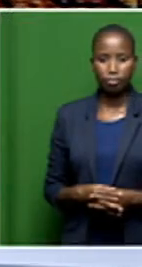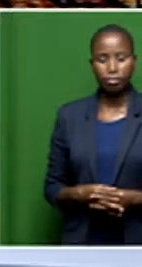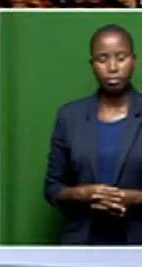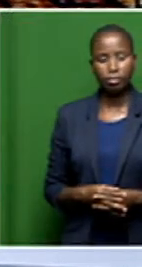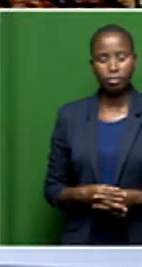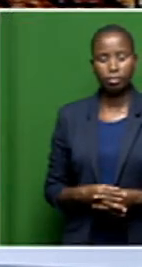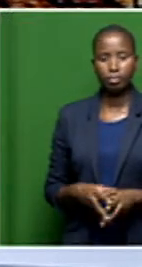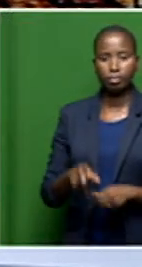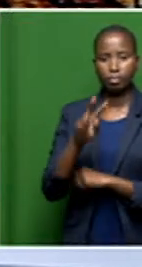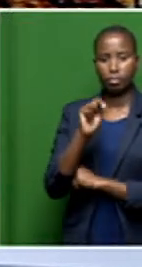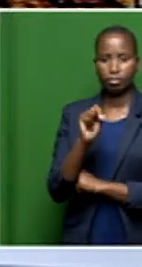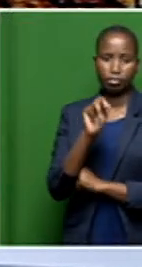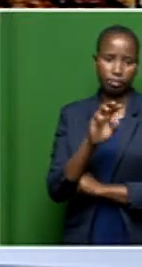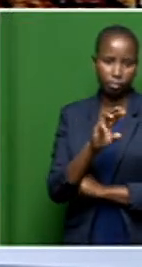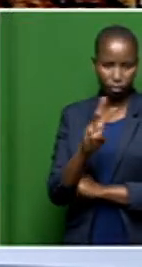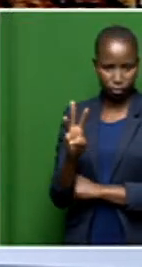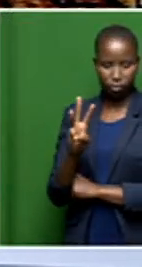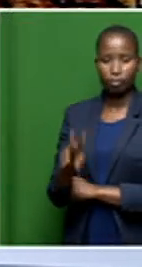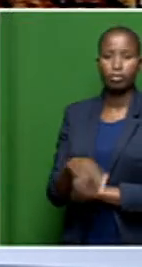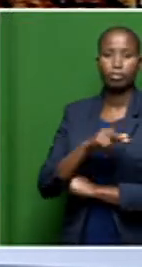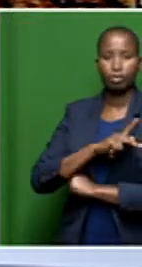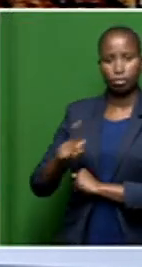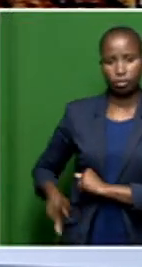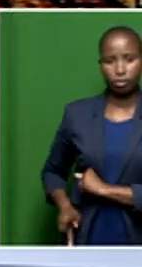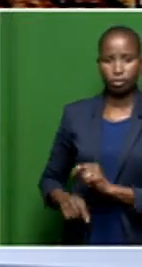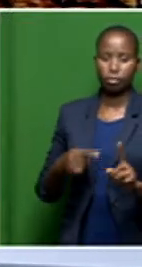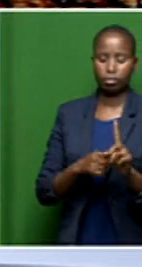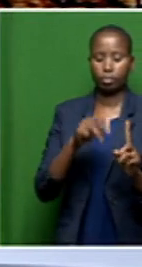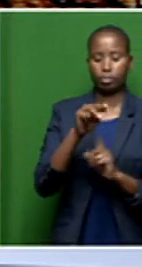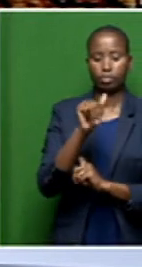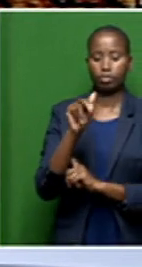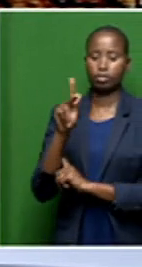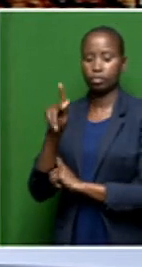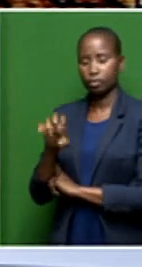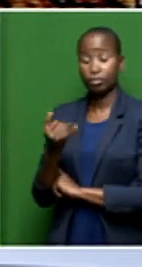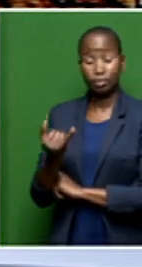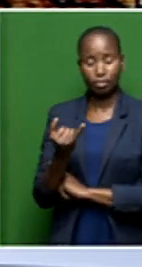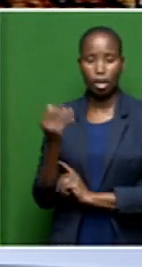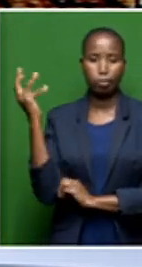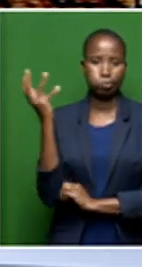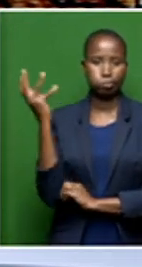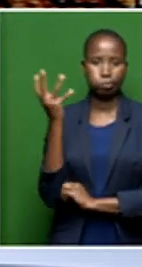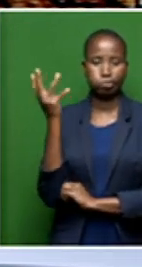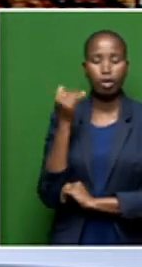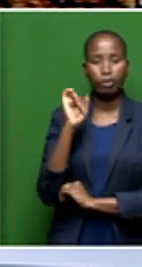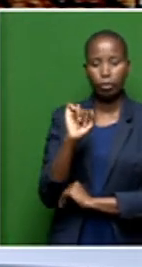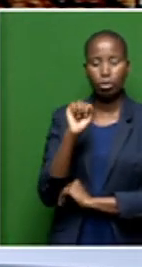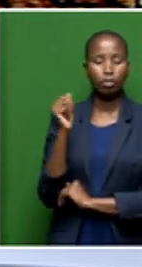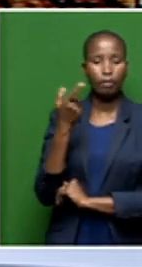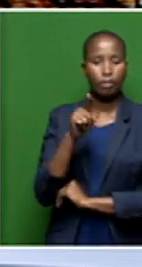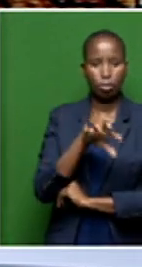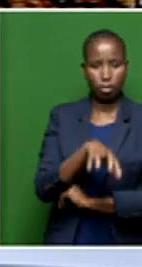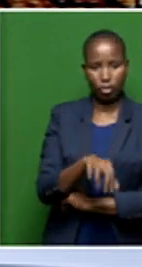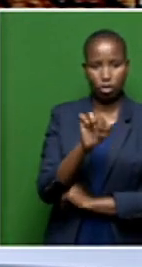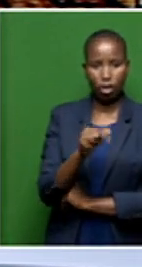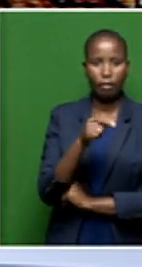Northwest Premier Bushi Maiape is expected to deliver the state of the province address later today. This as residents of